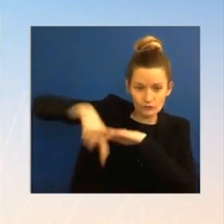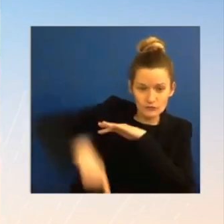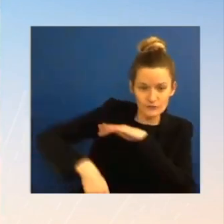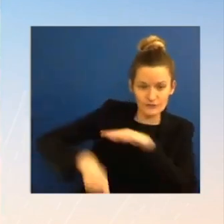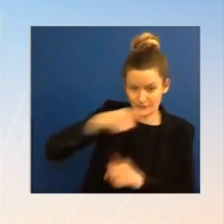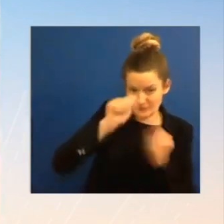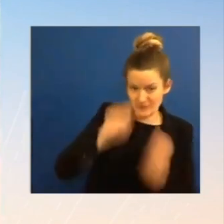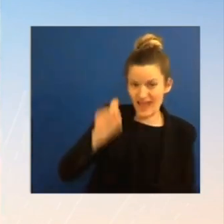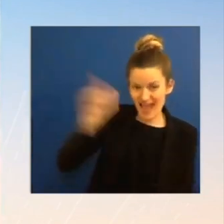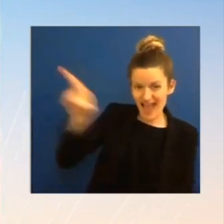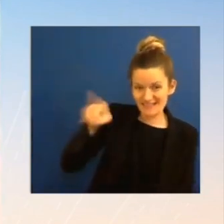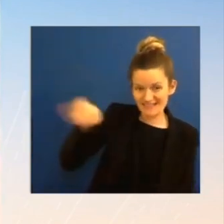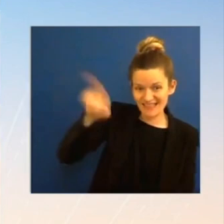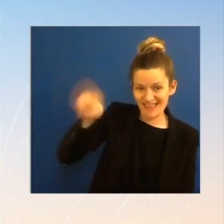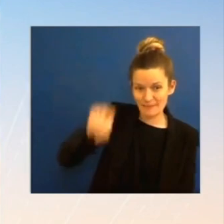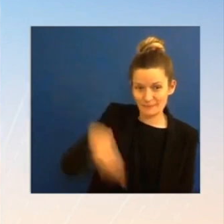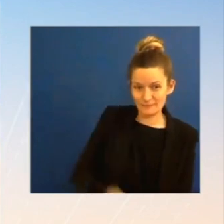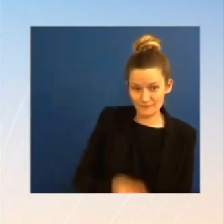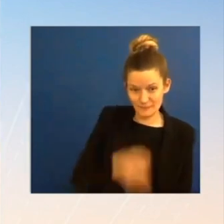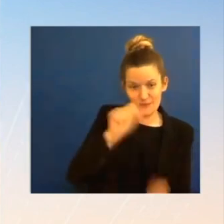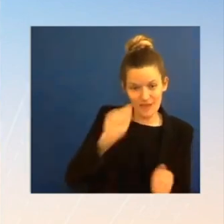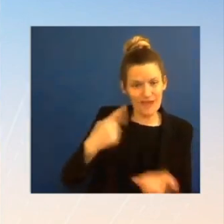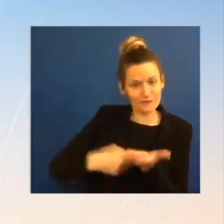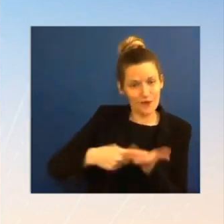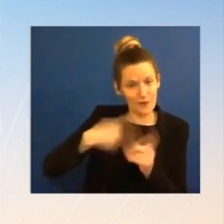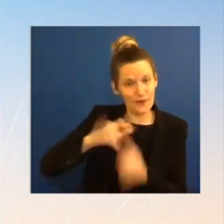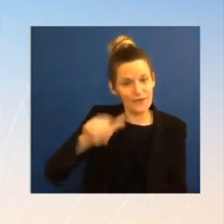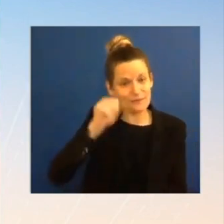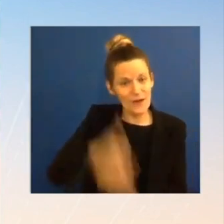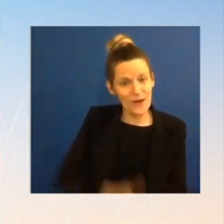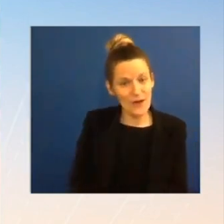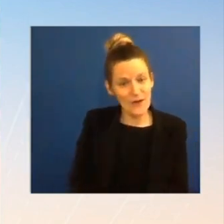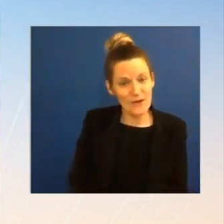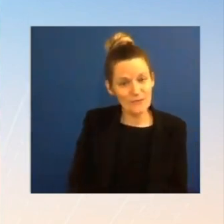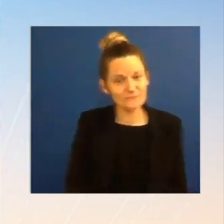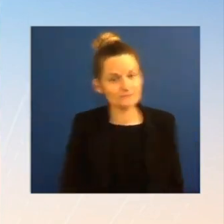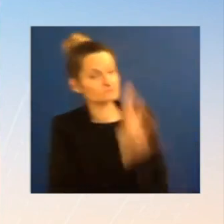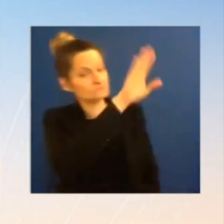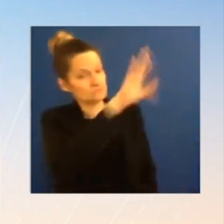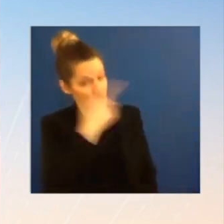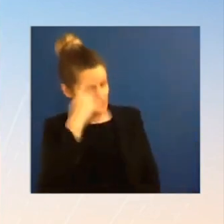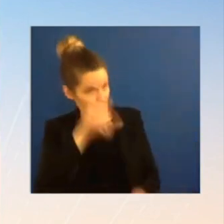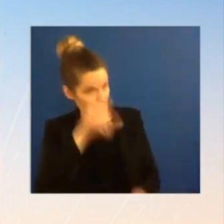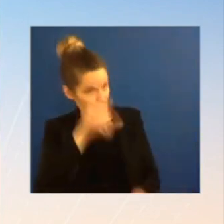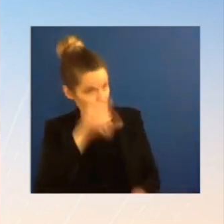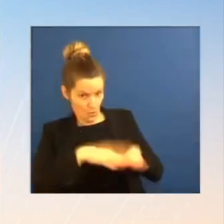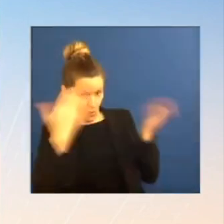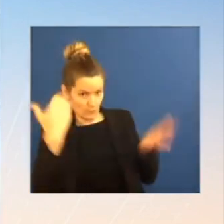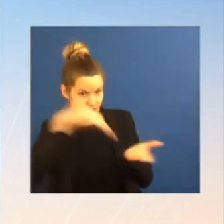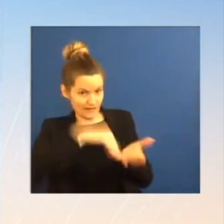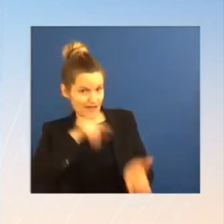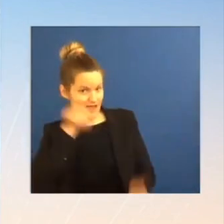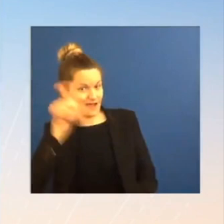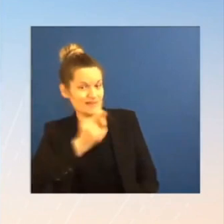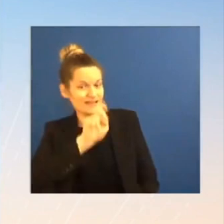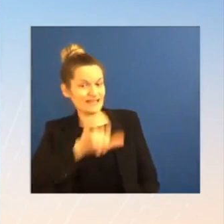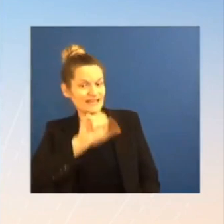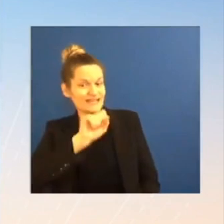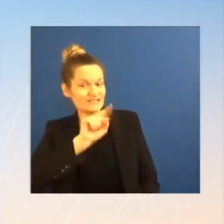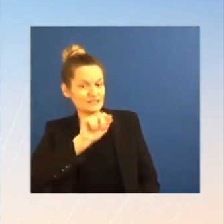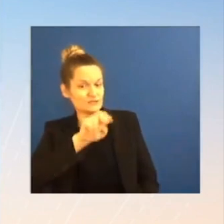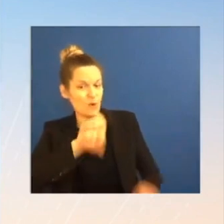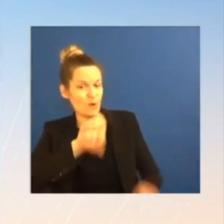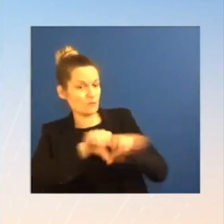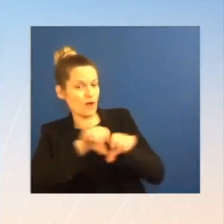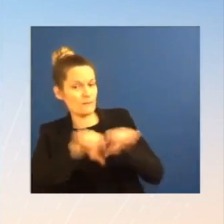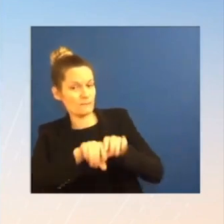you think that opening the Keystone Pipeline and having more energy-friendly policies might do that? The Keystone Pipeline has